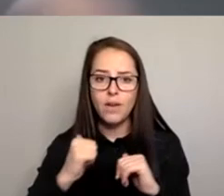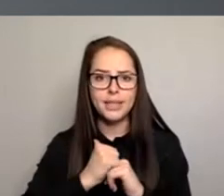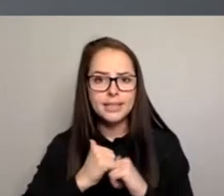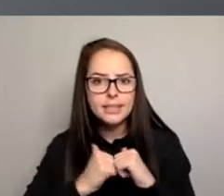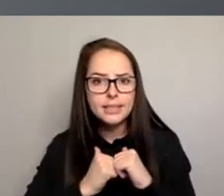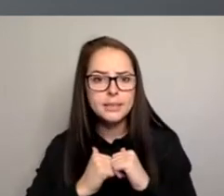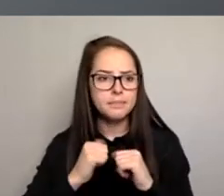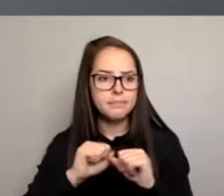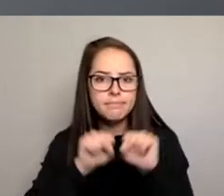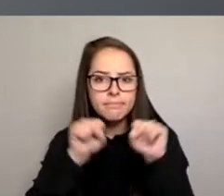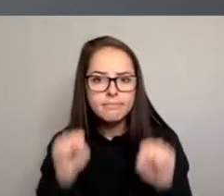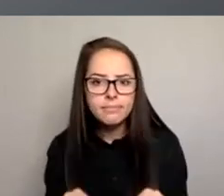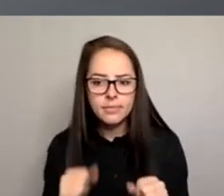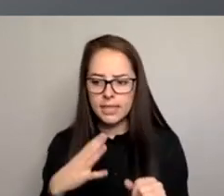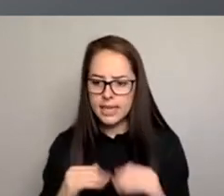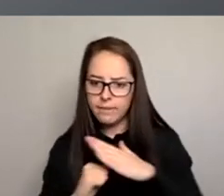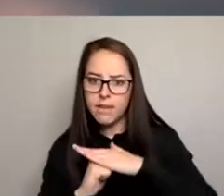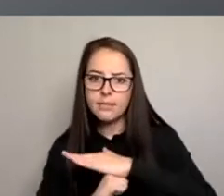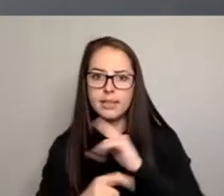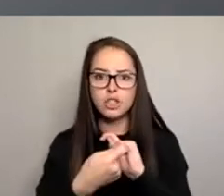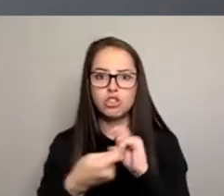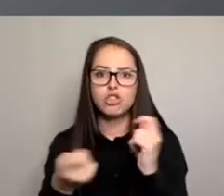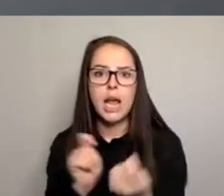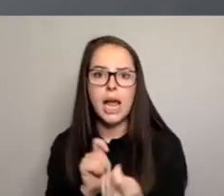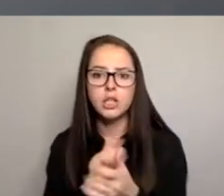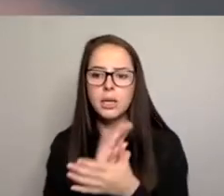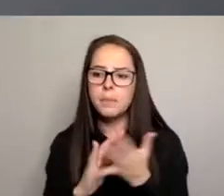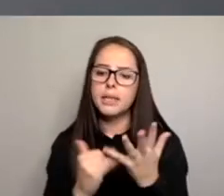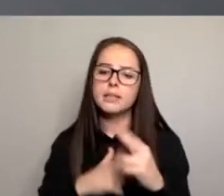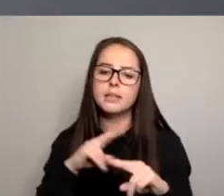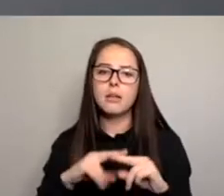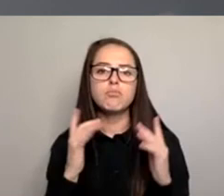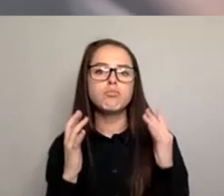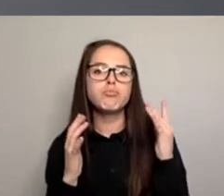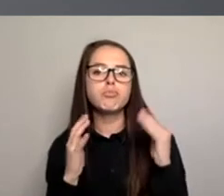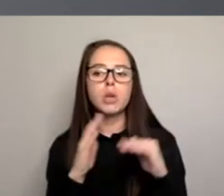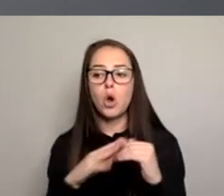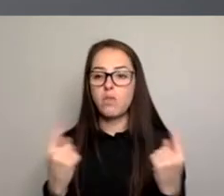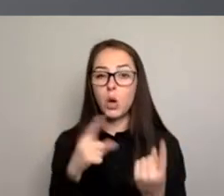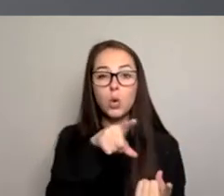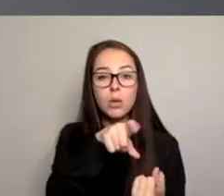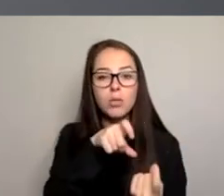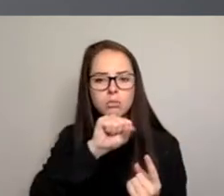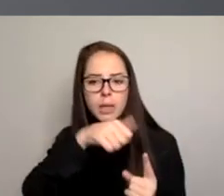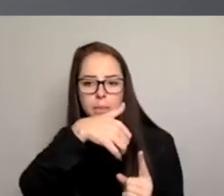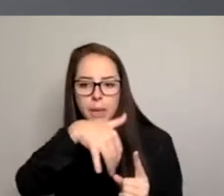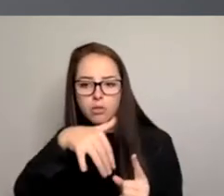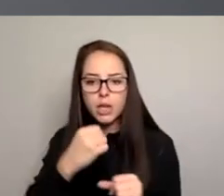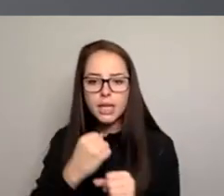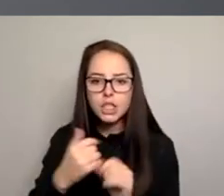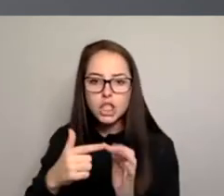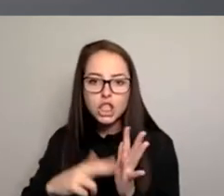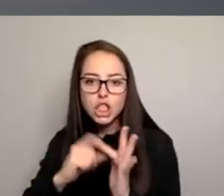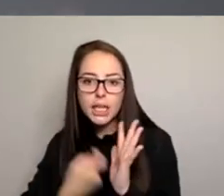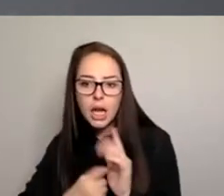ensuring that staff are constantly thinking about who they're employing, what background they're from, what gender they are. And